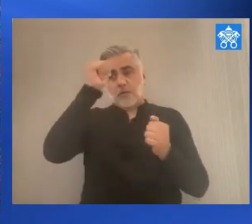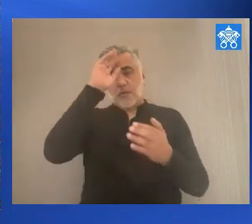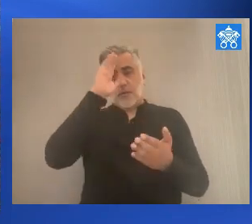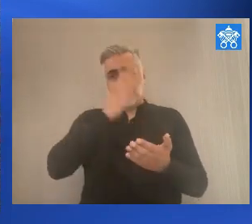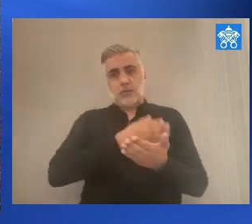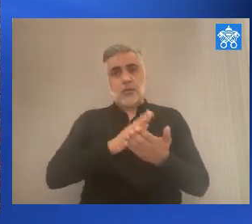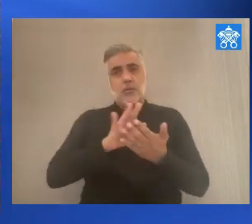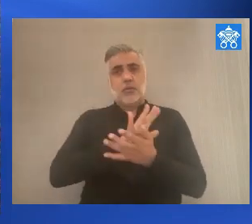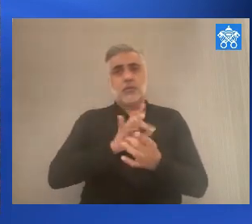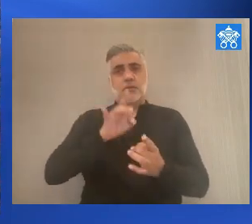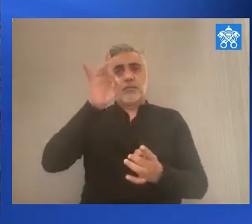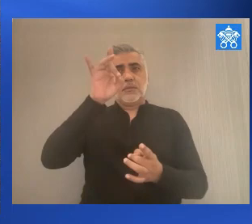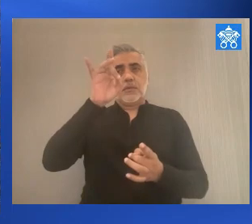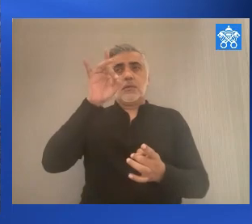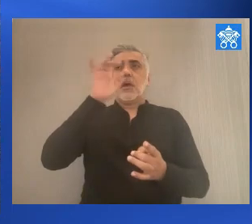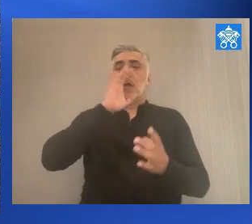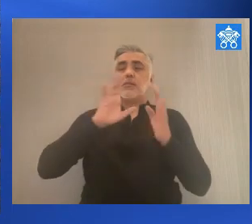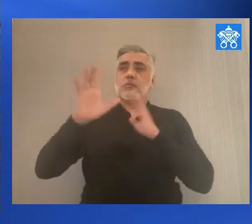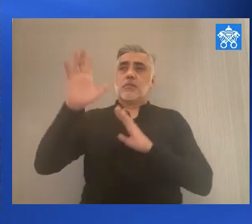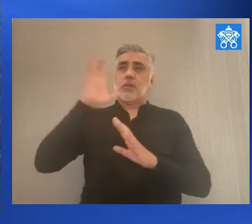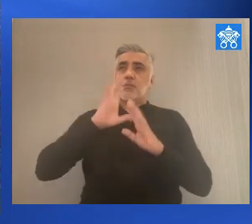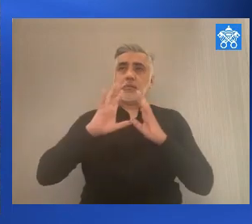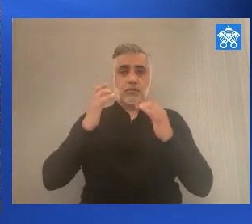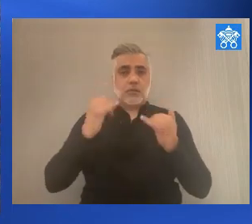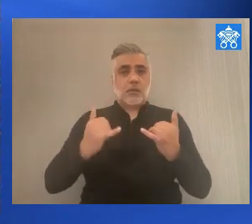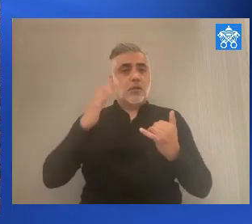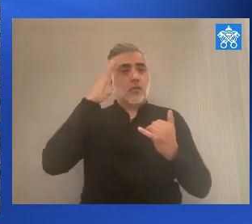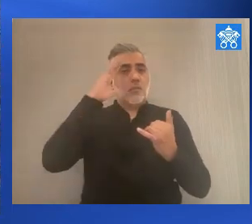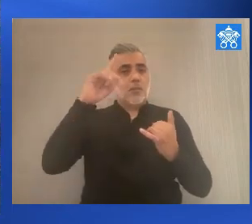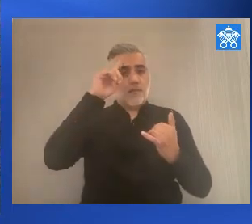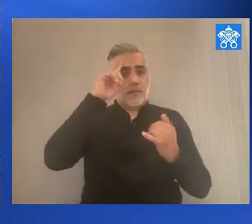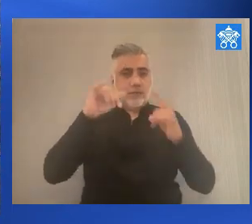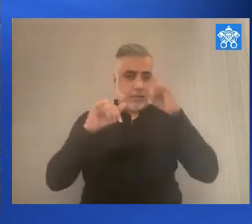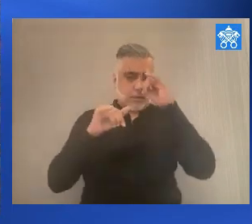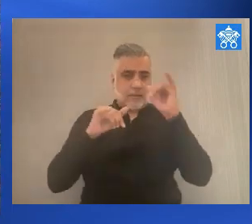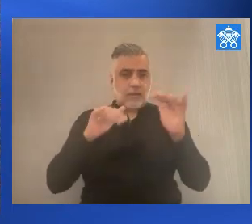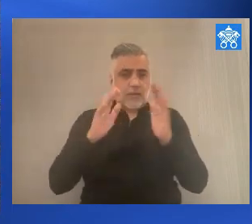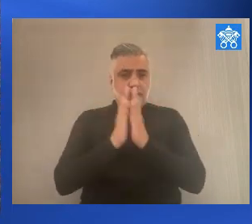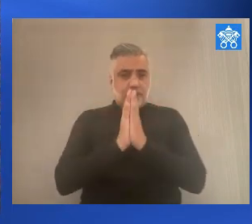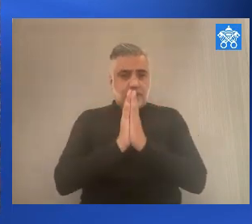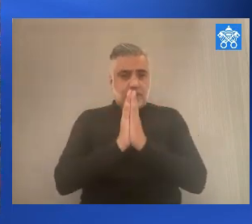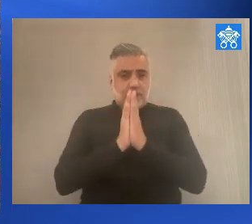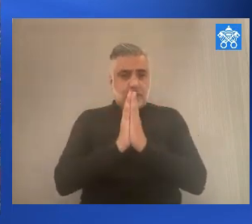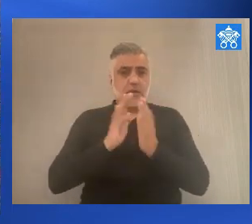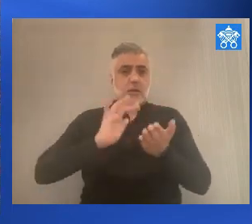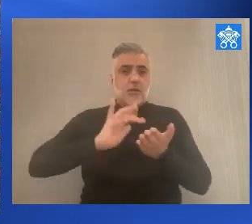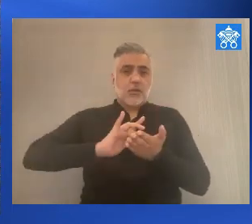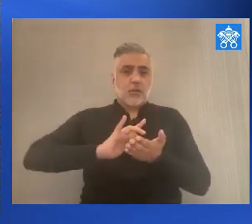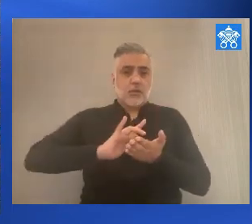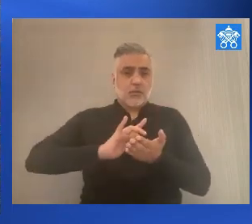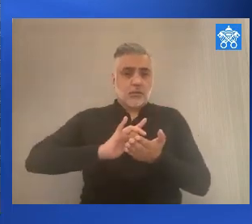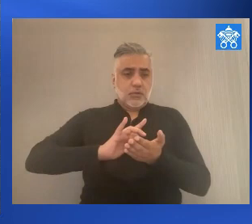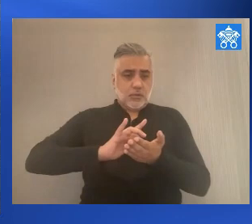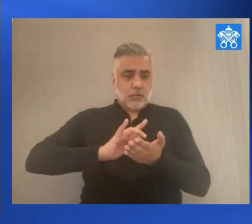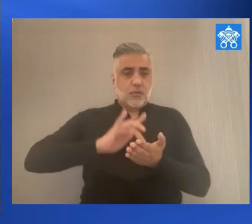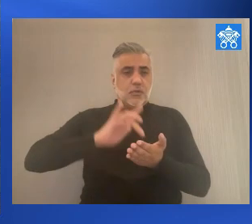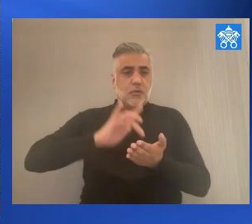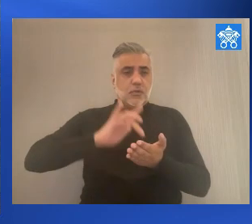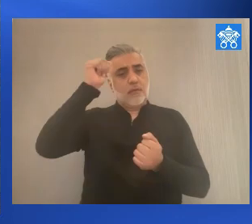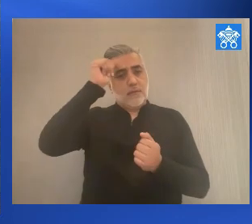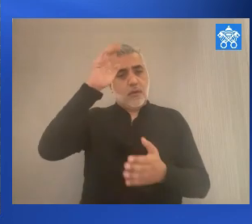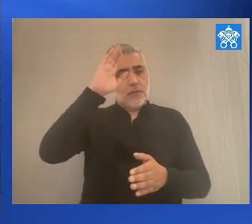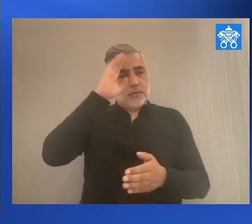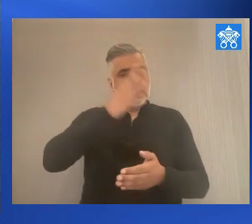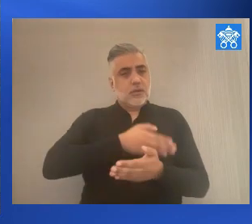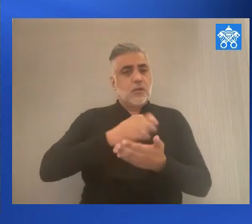Figlio, et Spiritus Sancto. Sicuterati in principio, et nunc et sempre, et in secula, seculorum. Amen. Gloria a